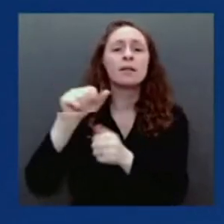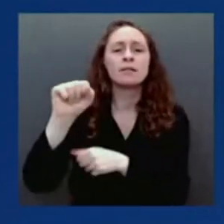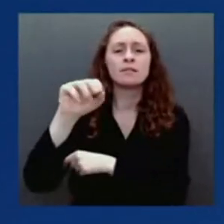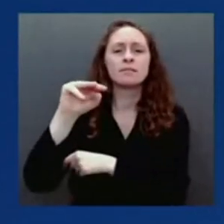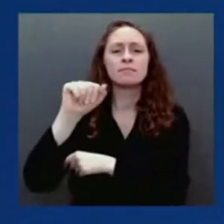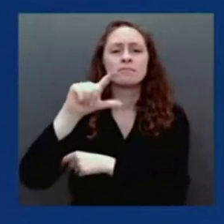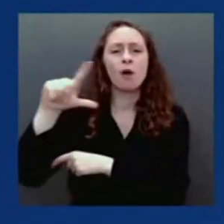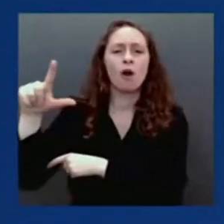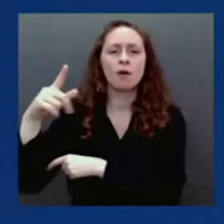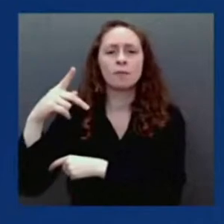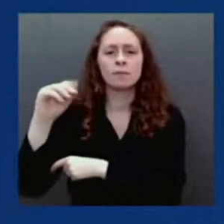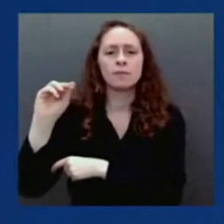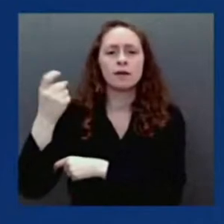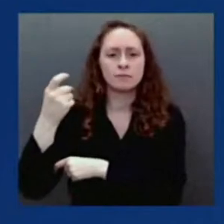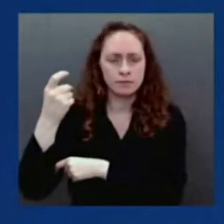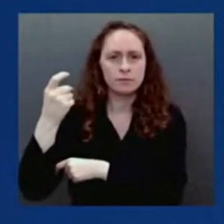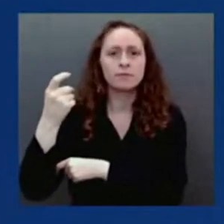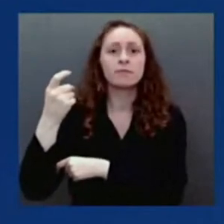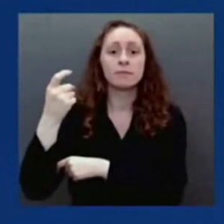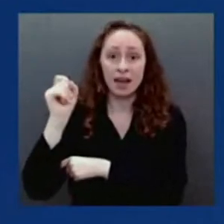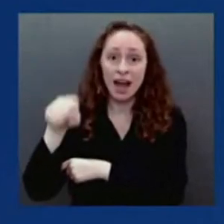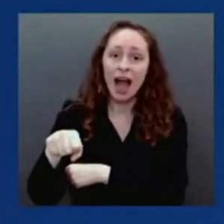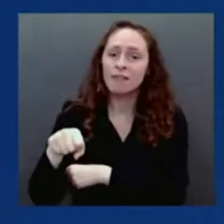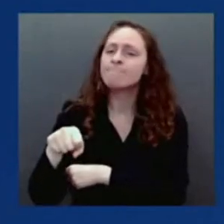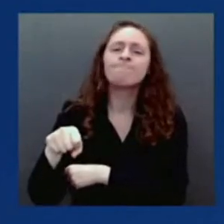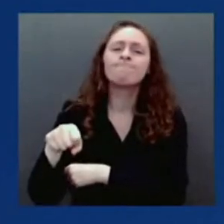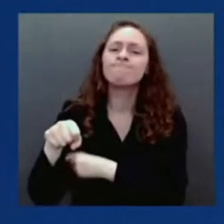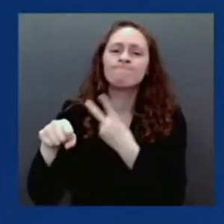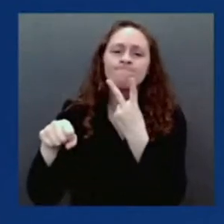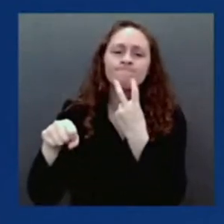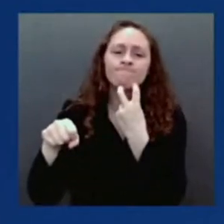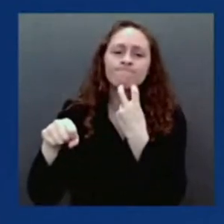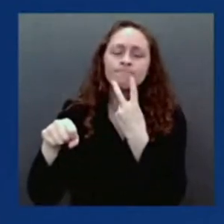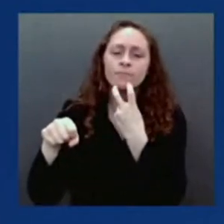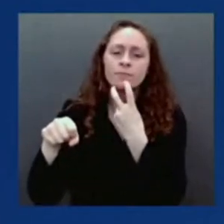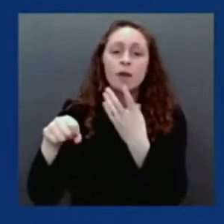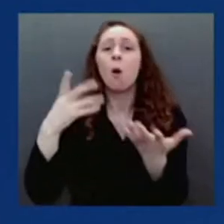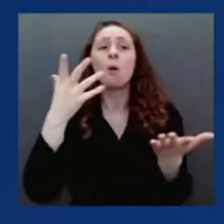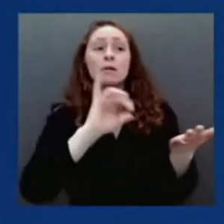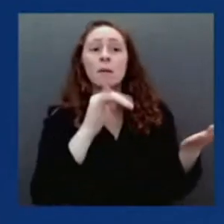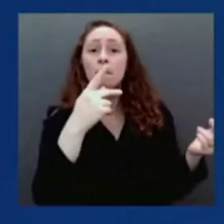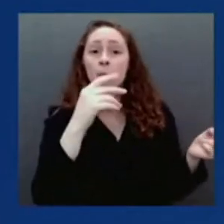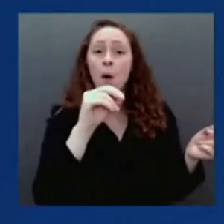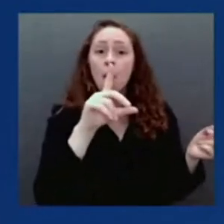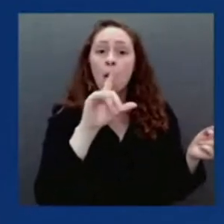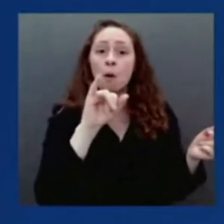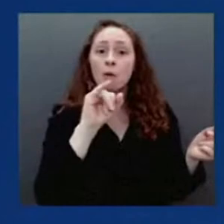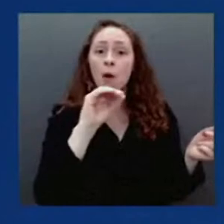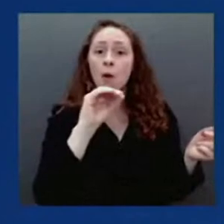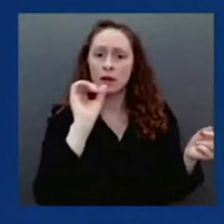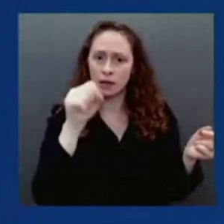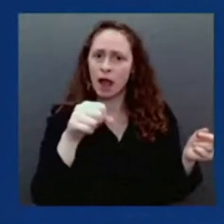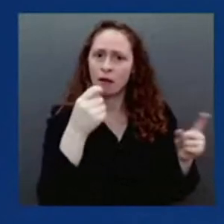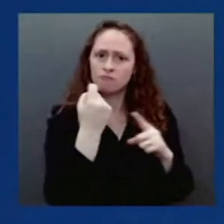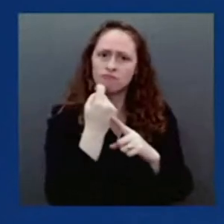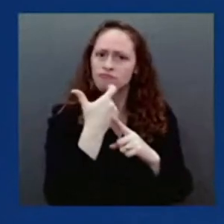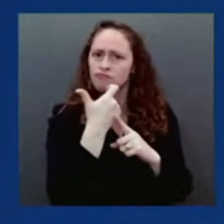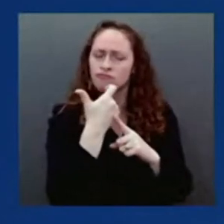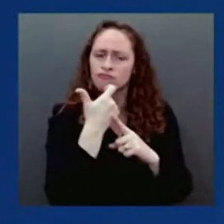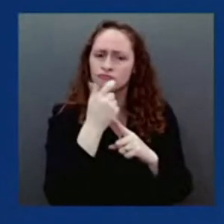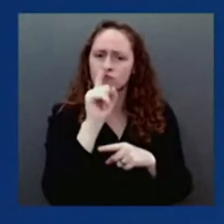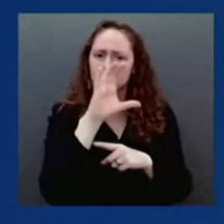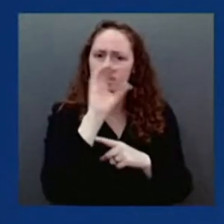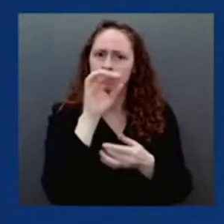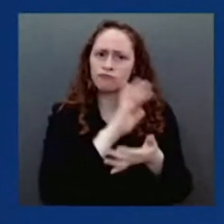campaigns, but a level of control that does not disrupt us in society, does not dominate our lives, does not prevent